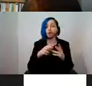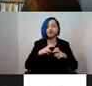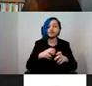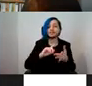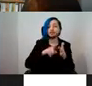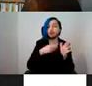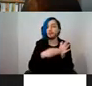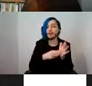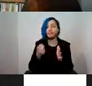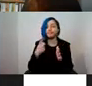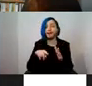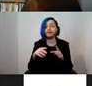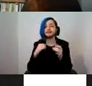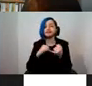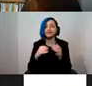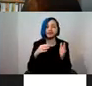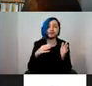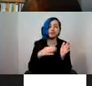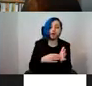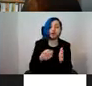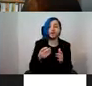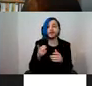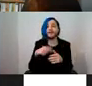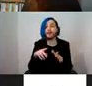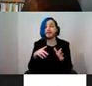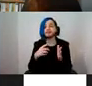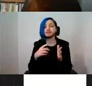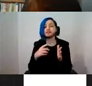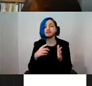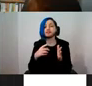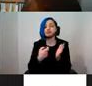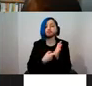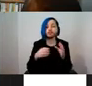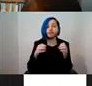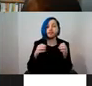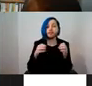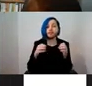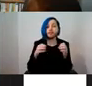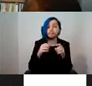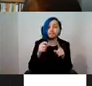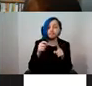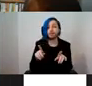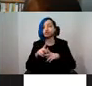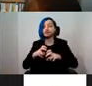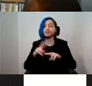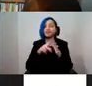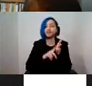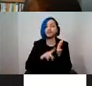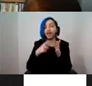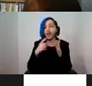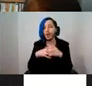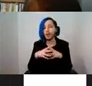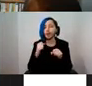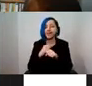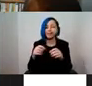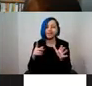BFI, Richard Palmer from the V&A and the research fellow is Dr Gabby Aragoni. As I said, it's funded by the AHRC towards